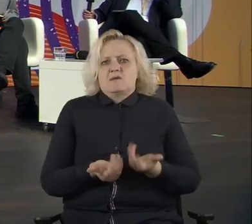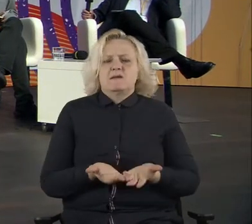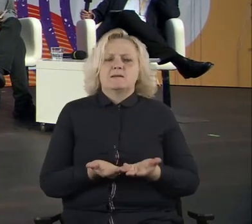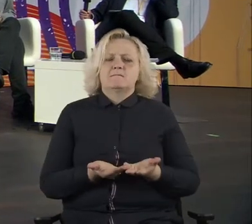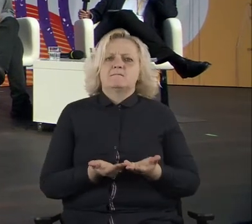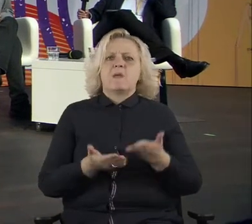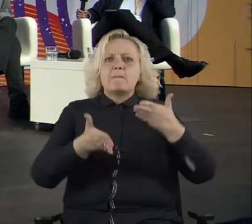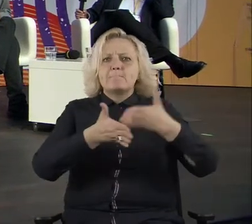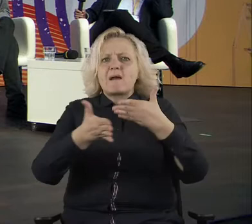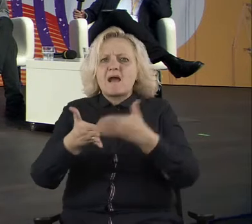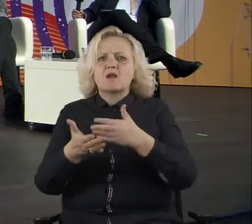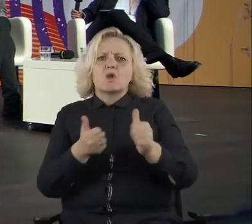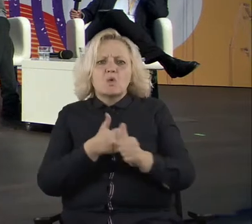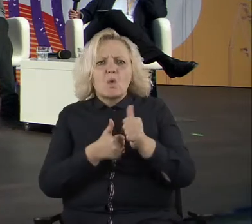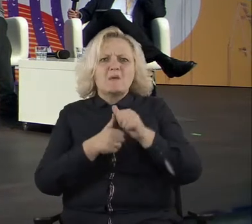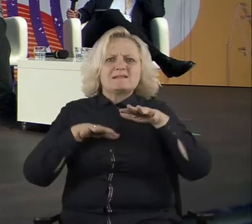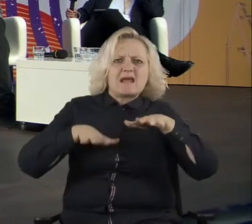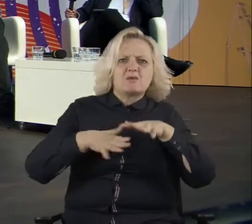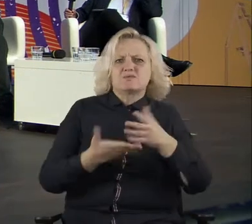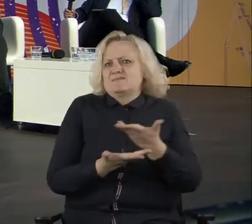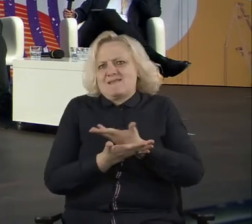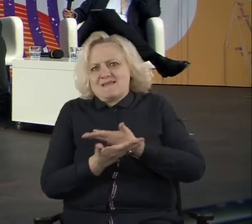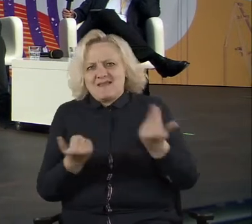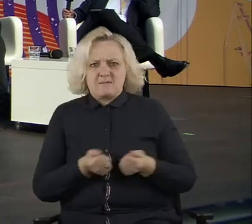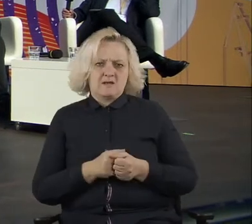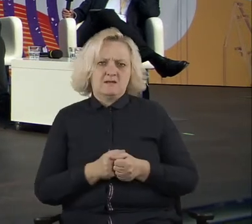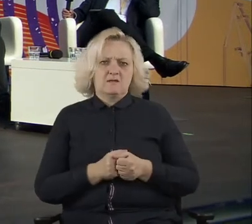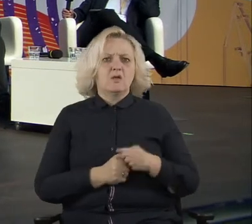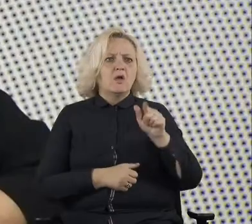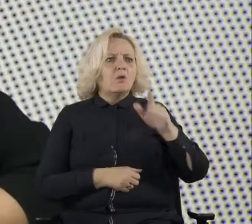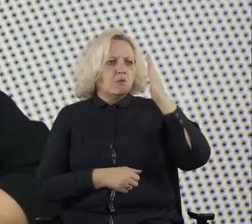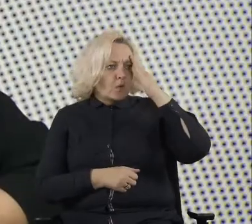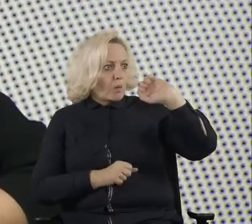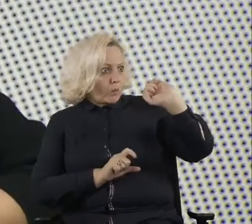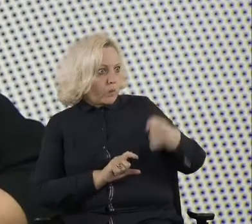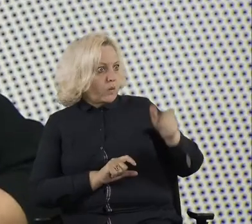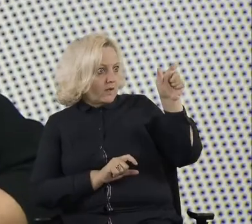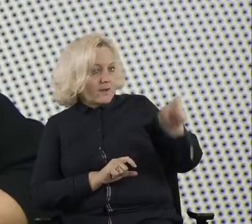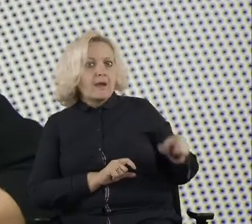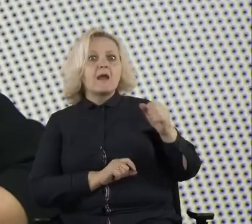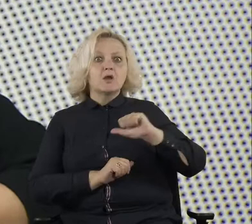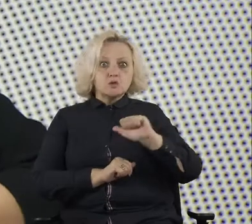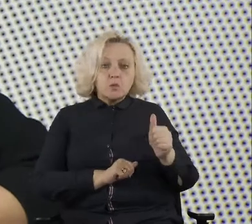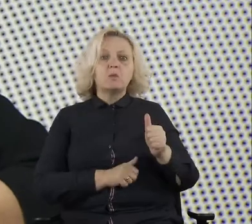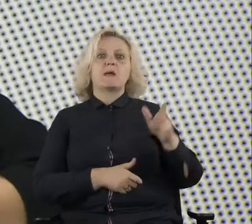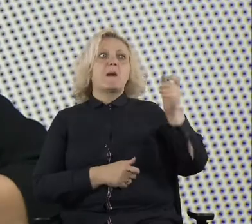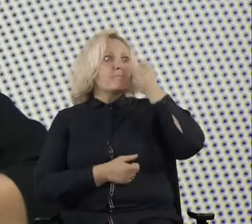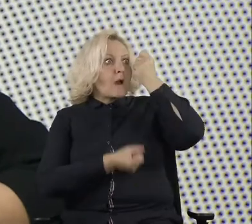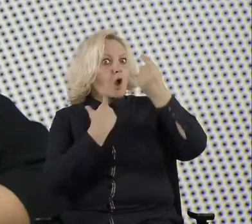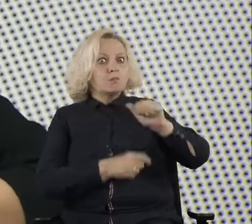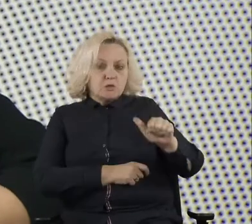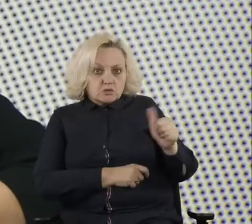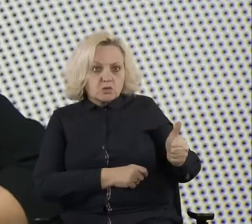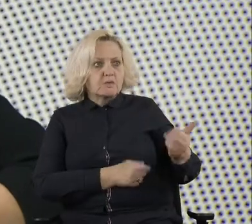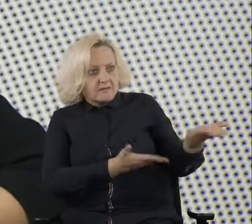I, I know that it sounds like something, uh, I'm talking, uh, not truth, but it's totally true because I started with my